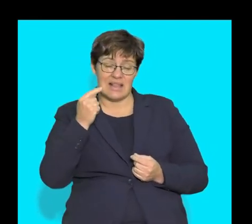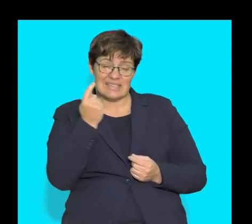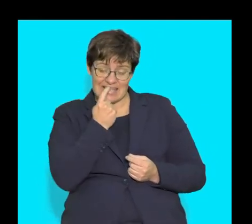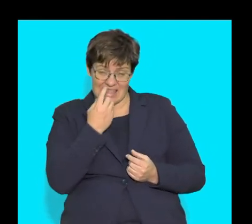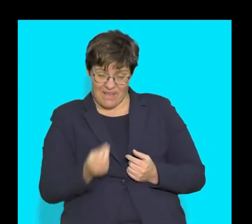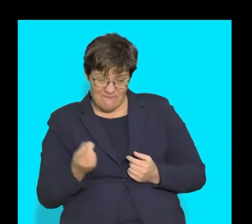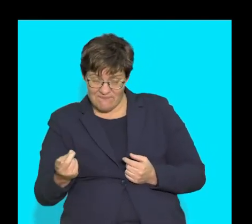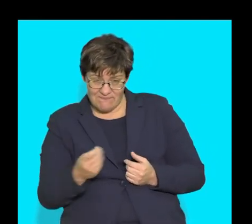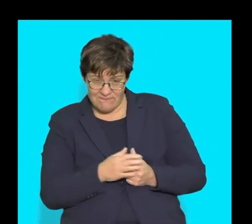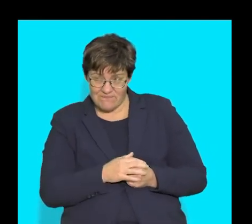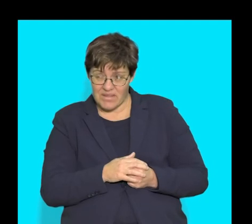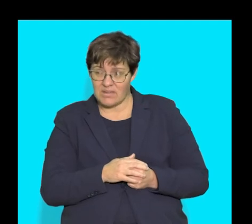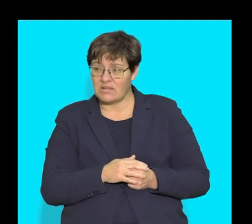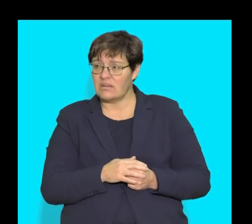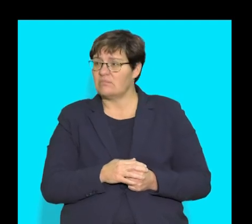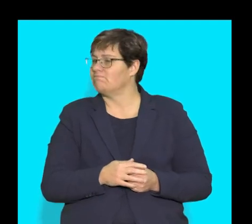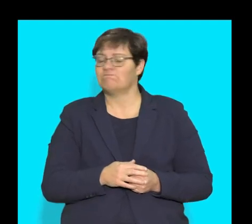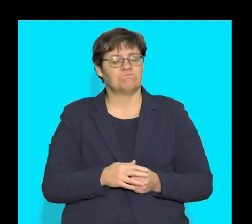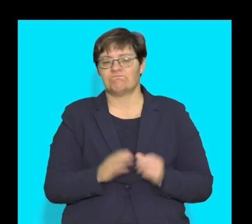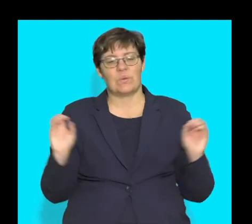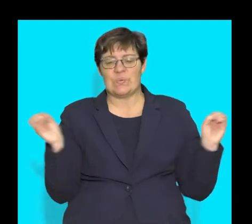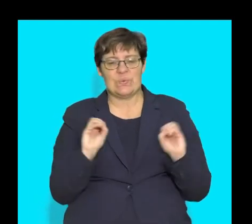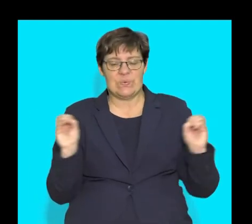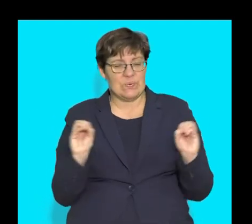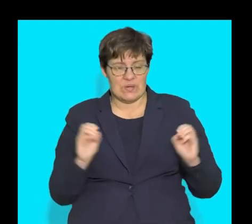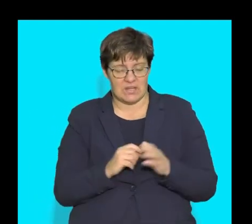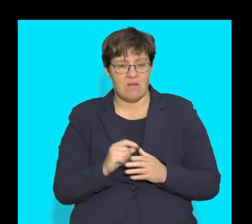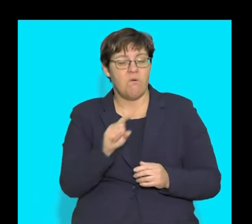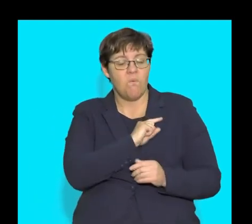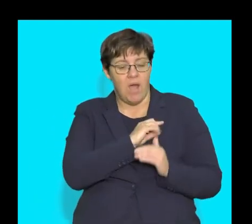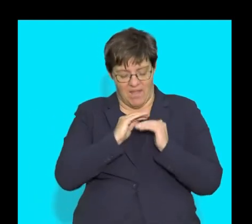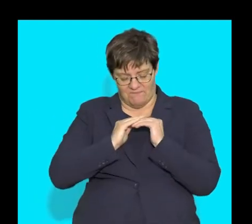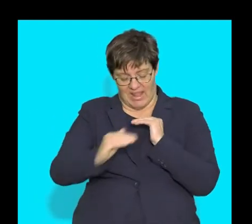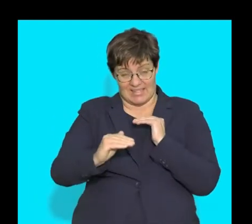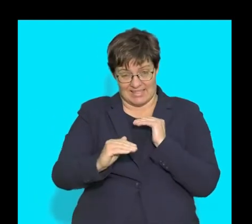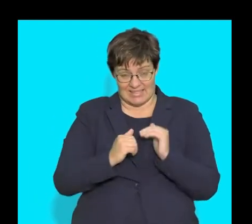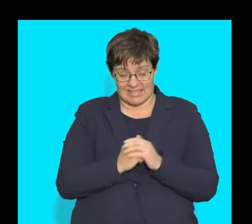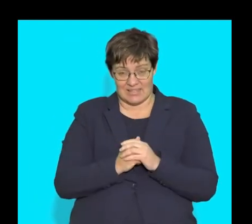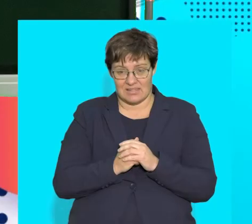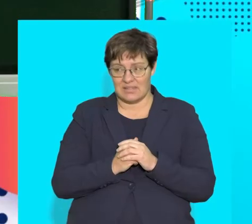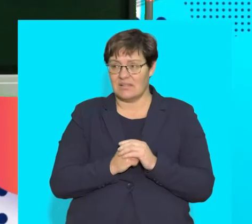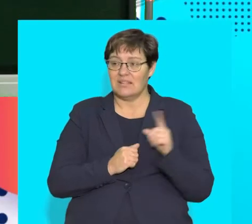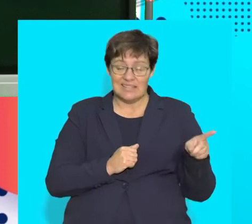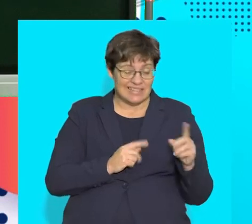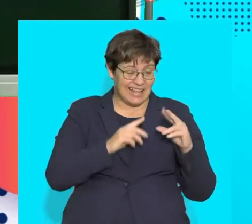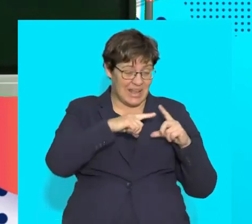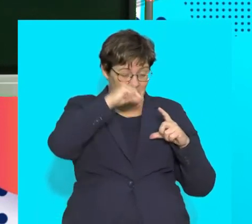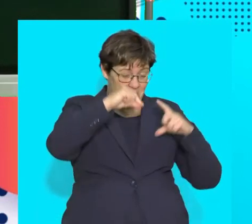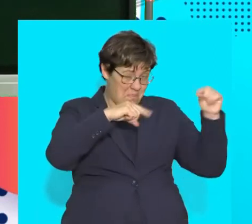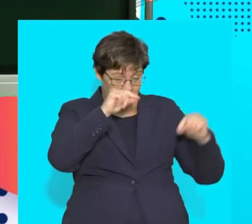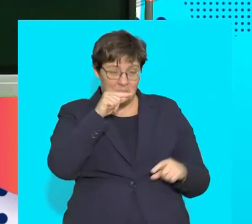Explain your answer. Okay. No, it does not, because it's got flattened teeth.